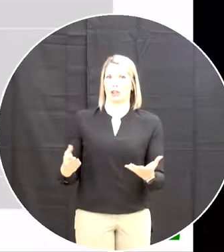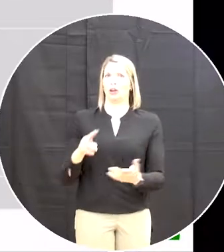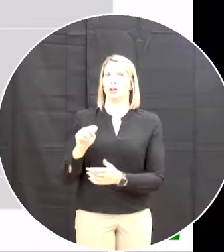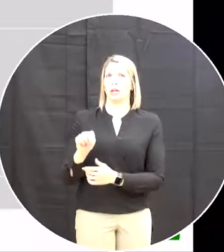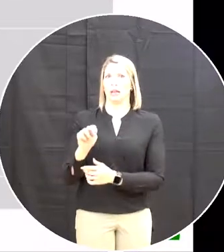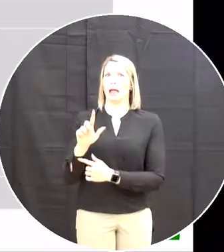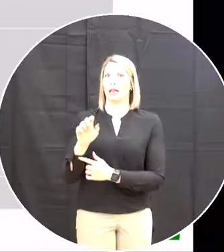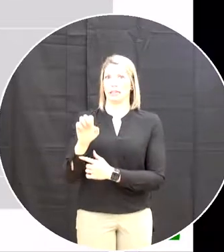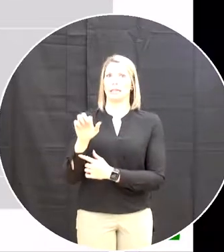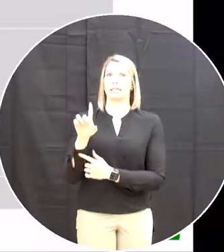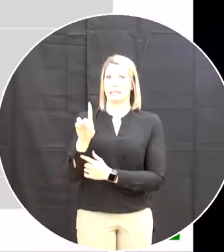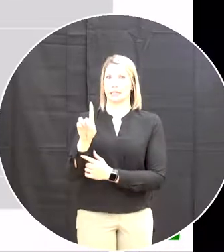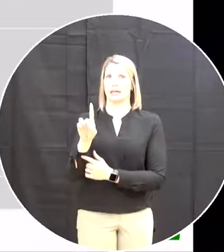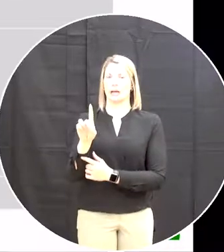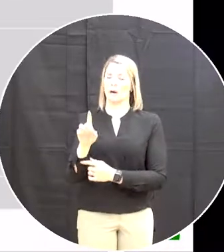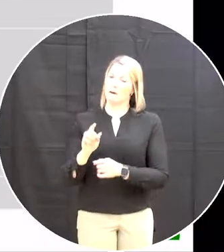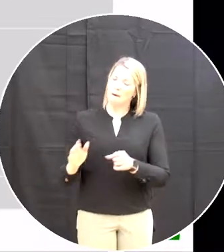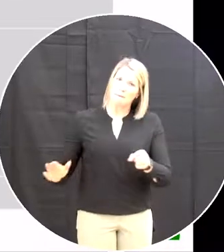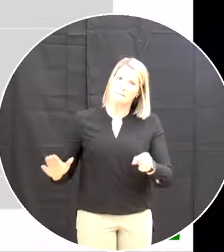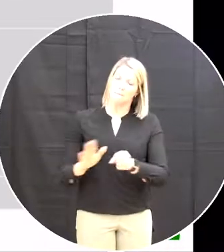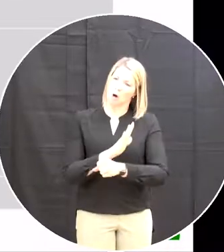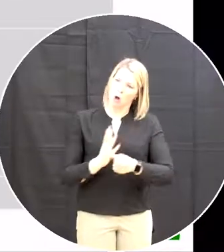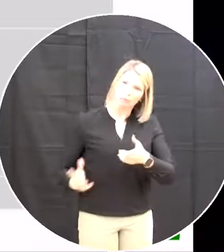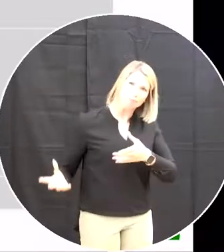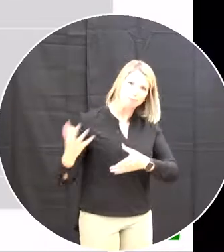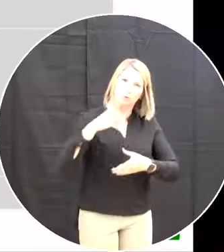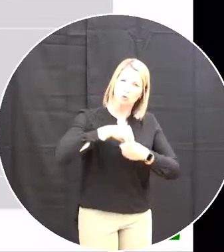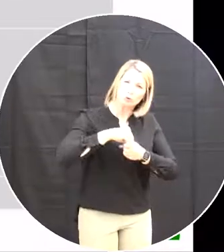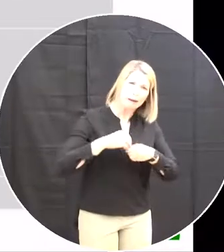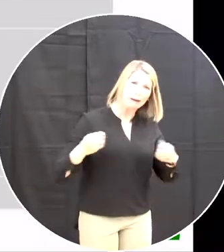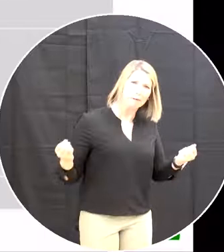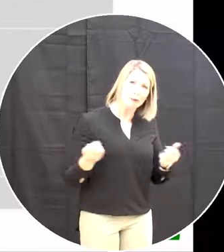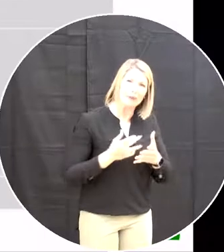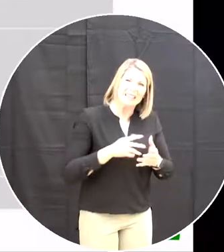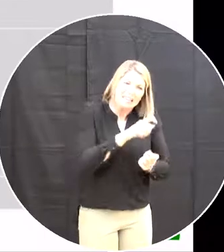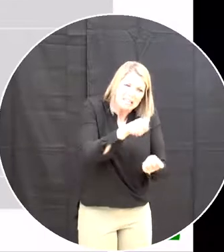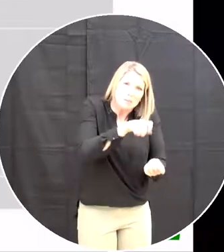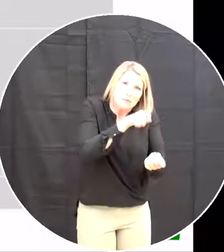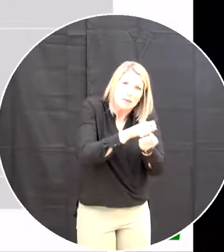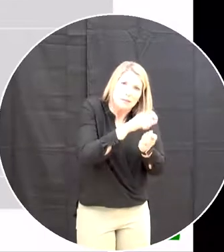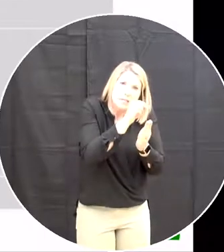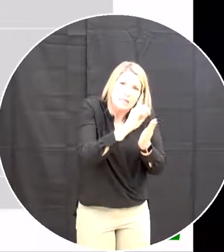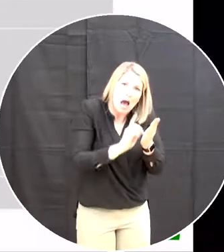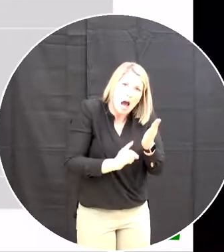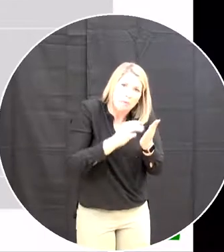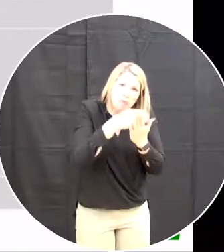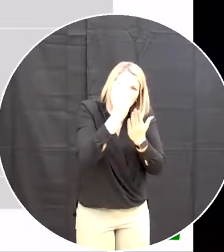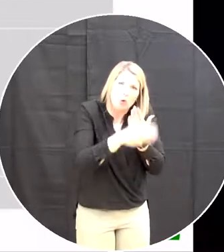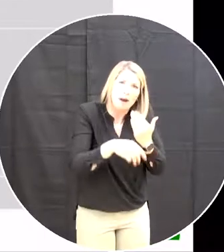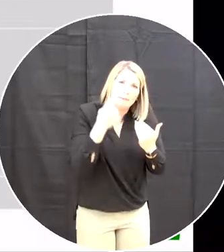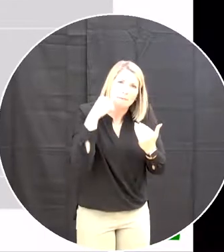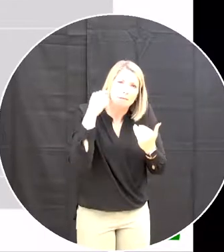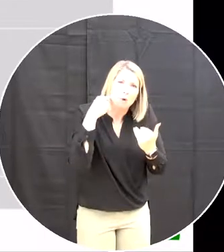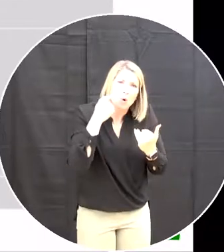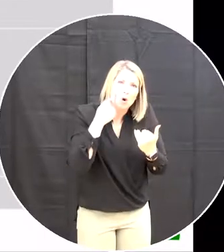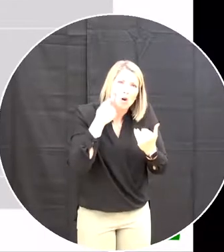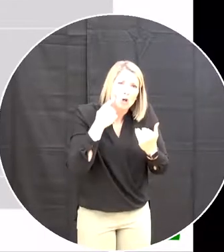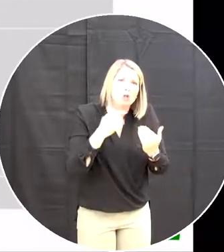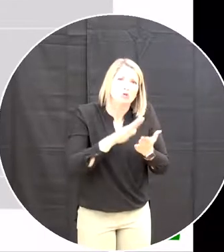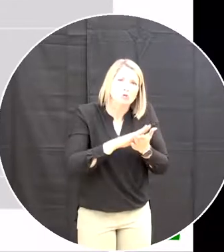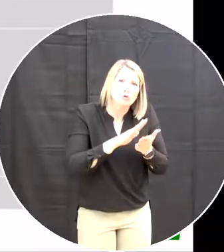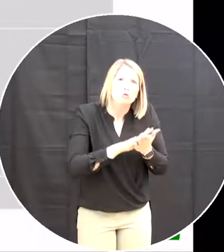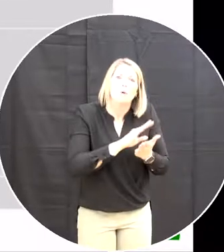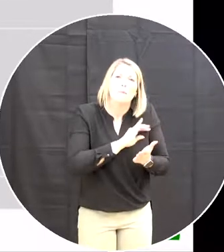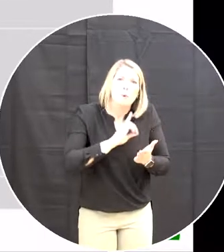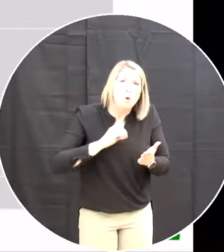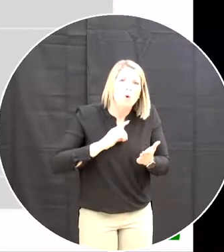integrated financial management system It's specifically designed for school districts And provides more robust automated audit